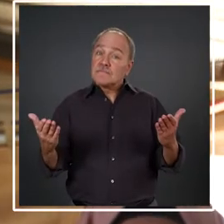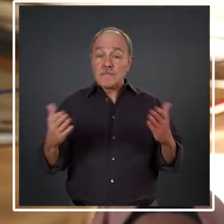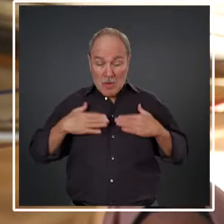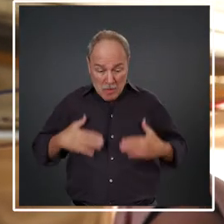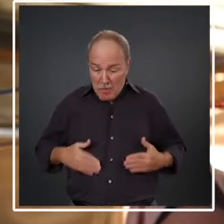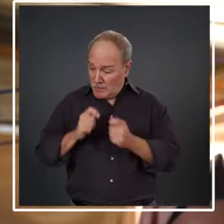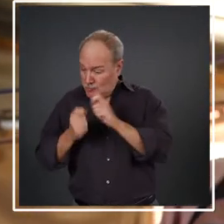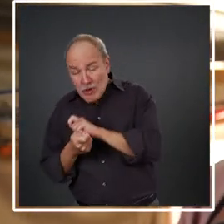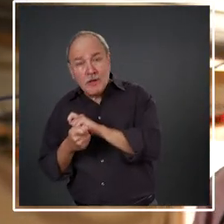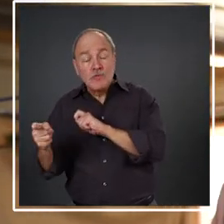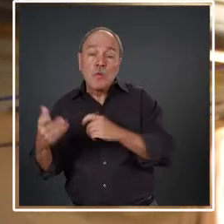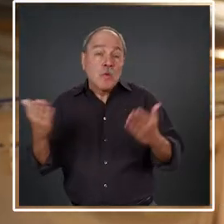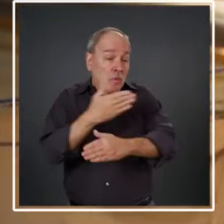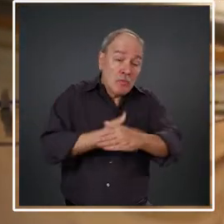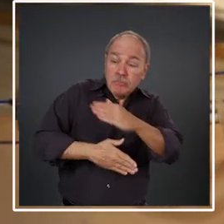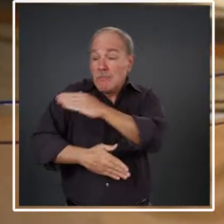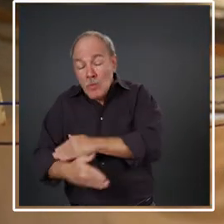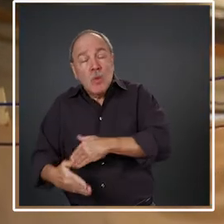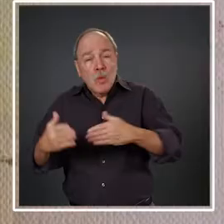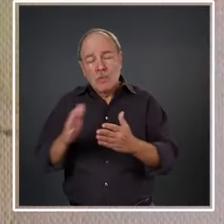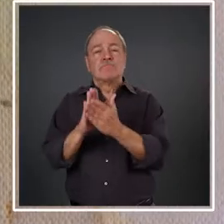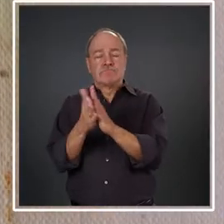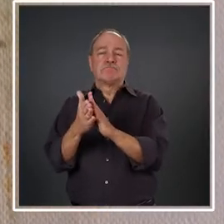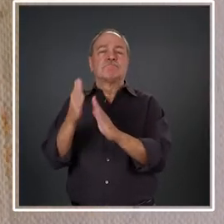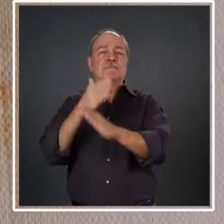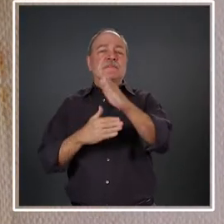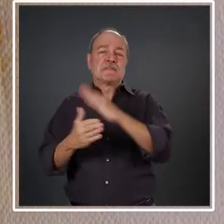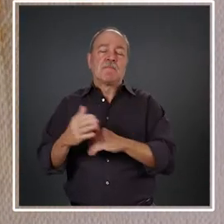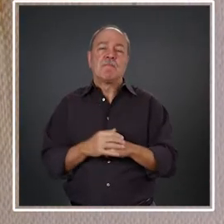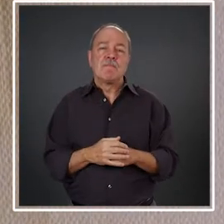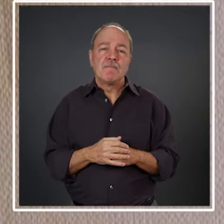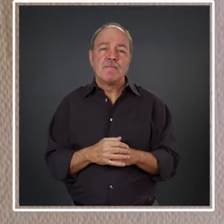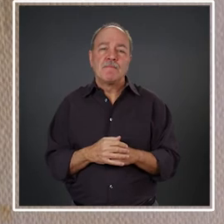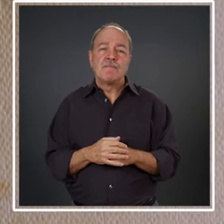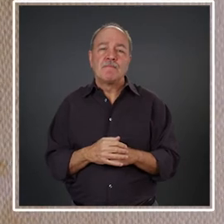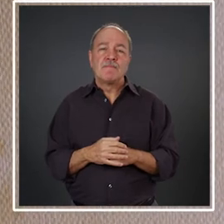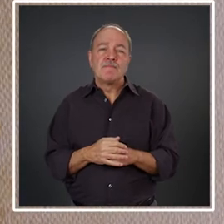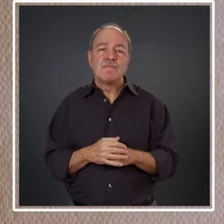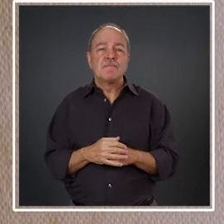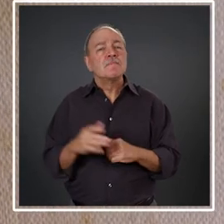This one is about every person who has lost a part of themselves. Iman displays her paintings.